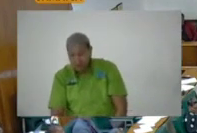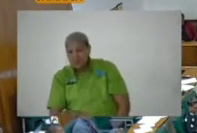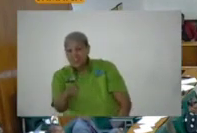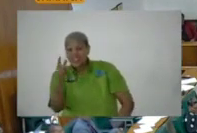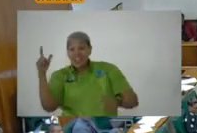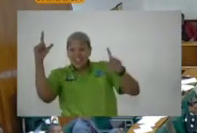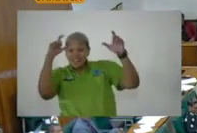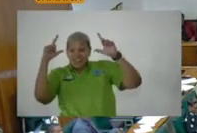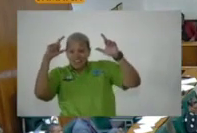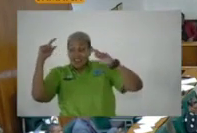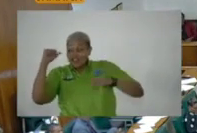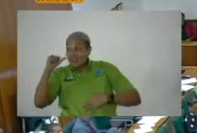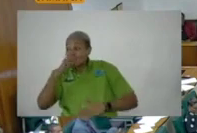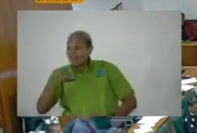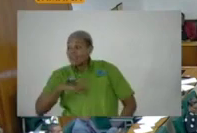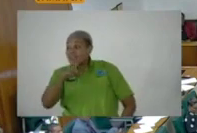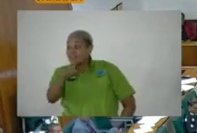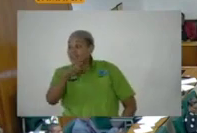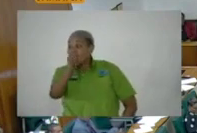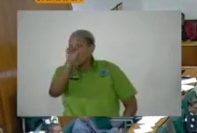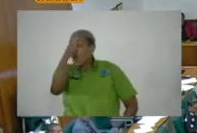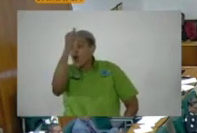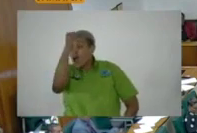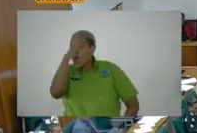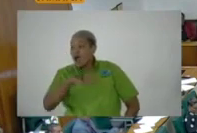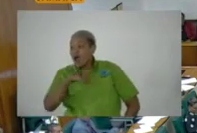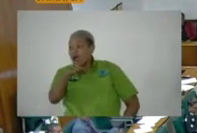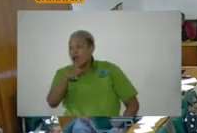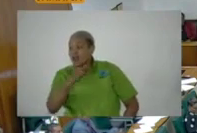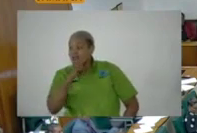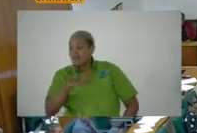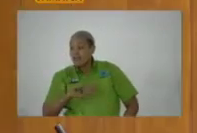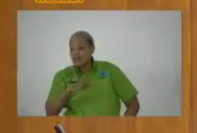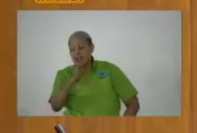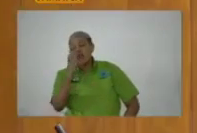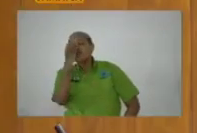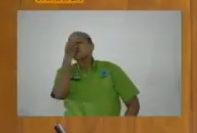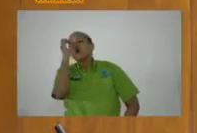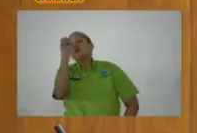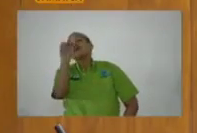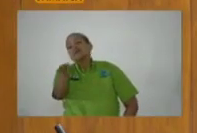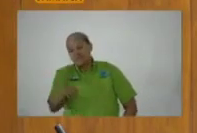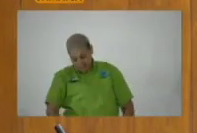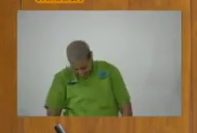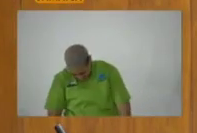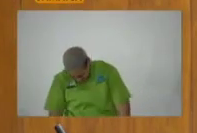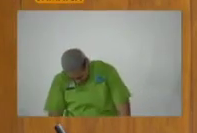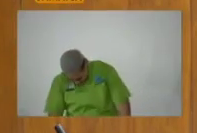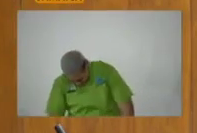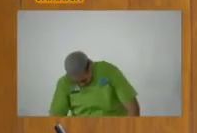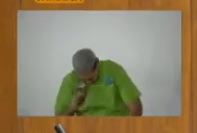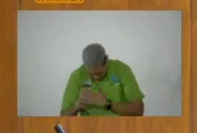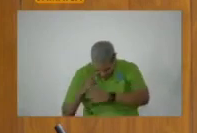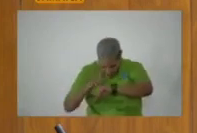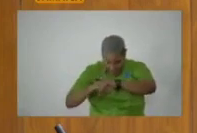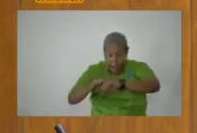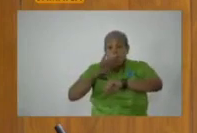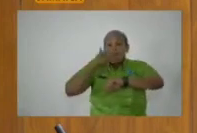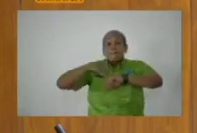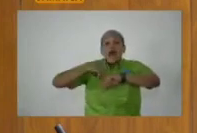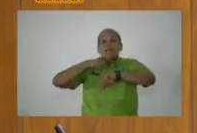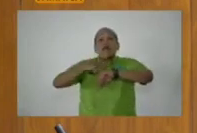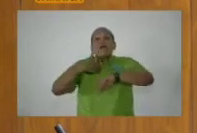times and bad times, you have a